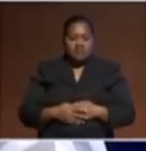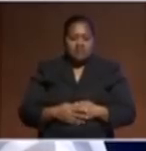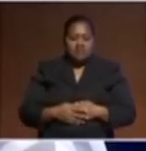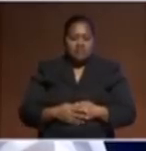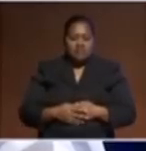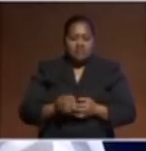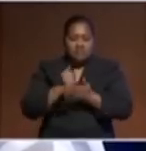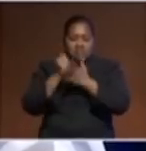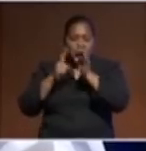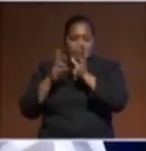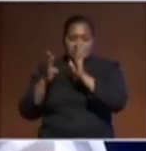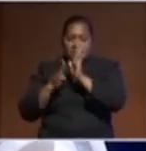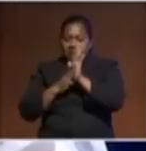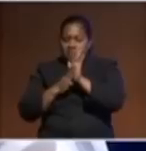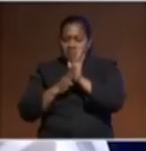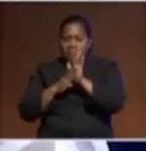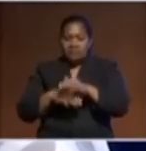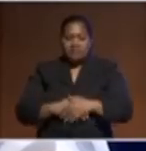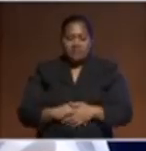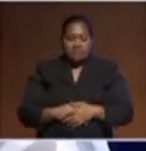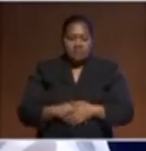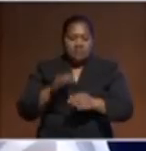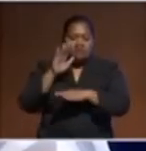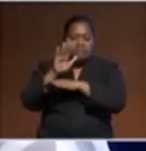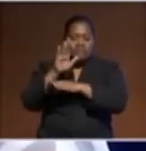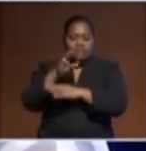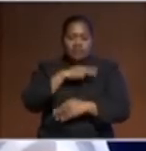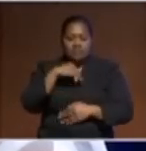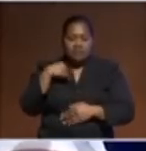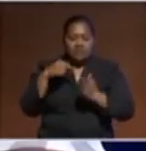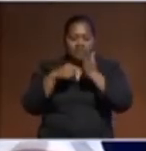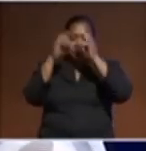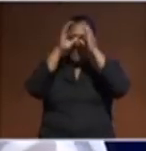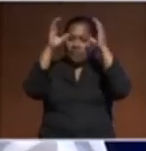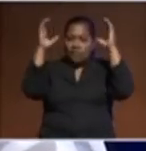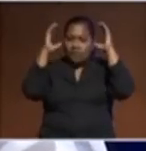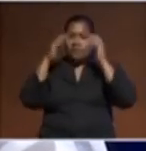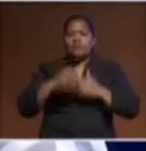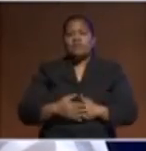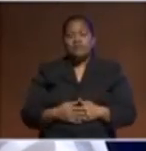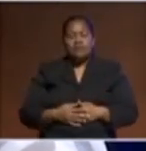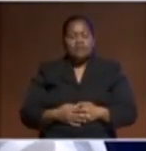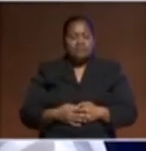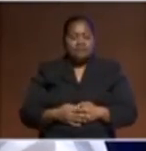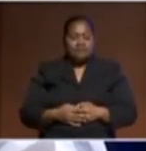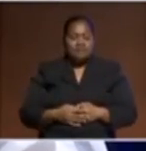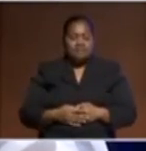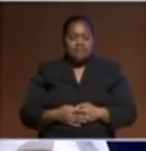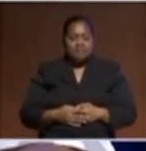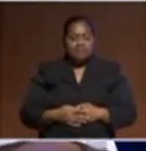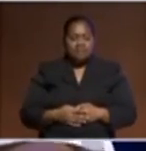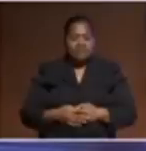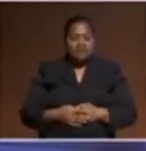Sassinda, good to see you again. Foreign Minister of Tuvalu, who is representing his country here today.